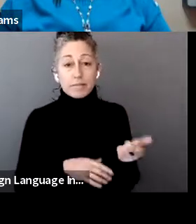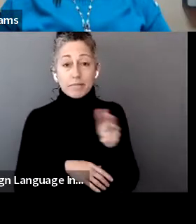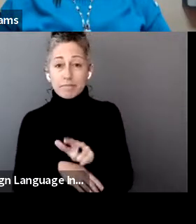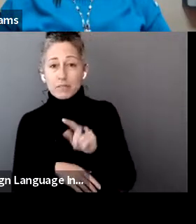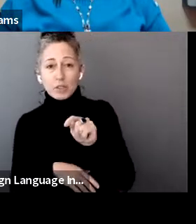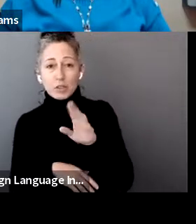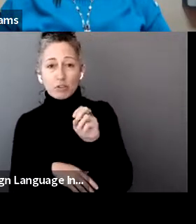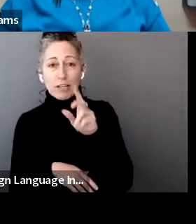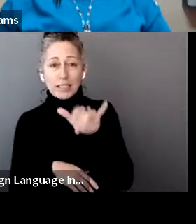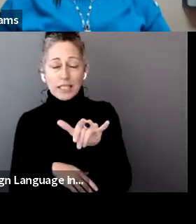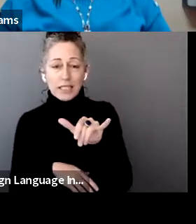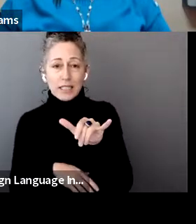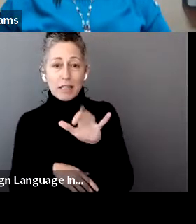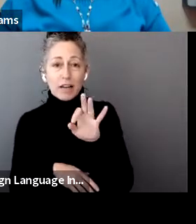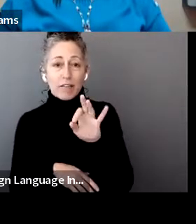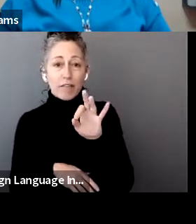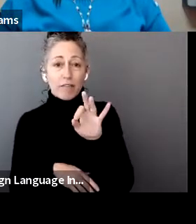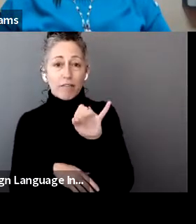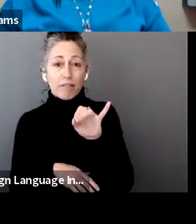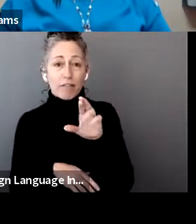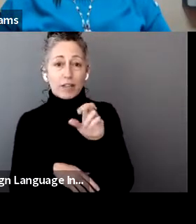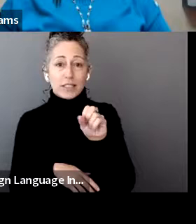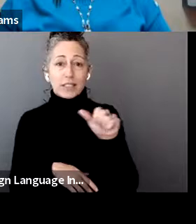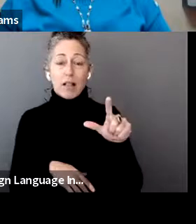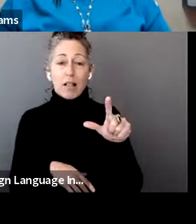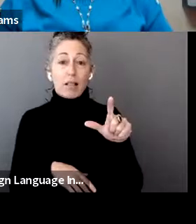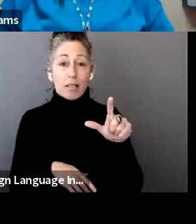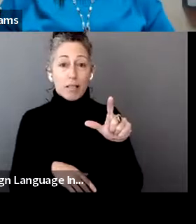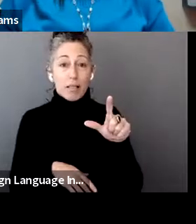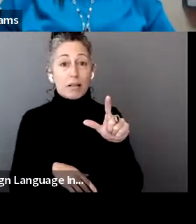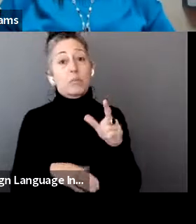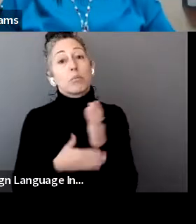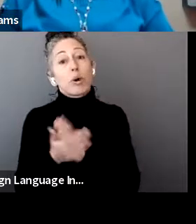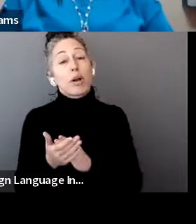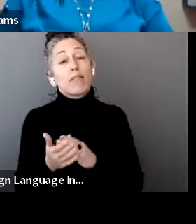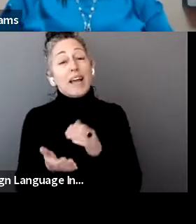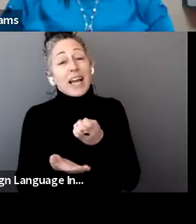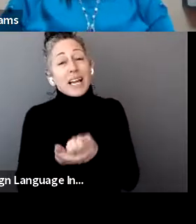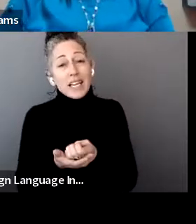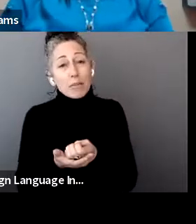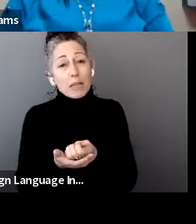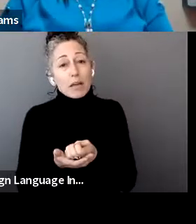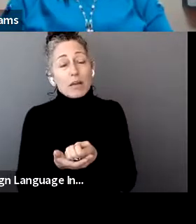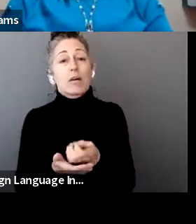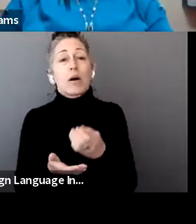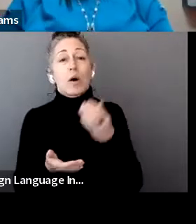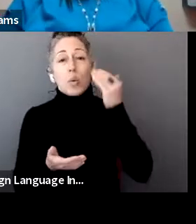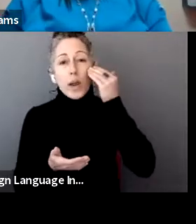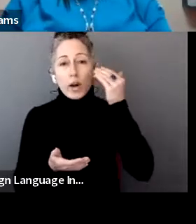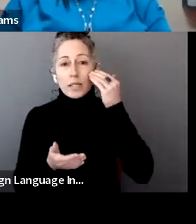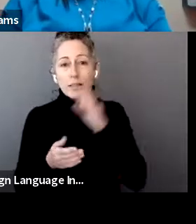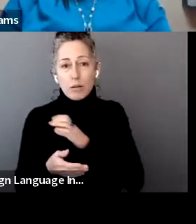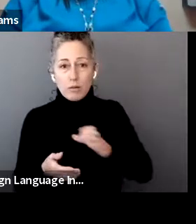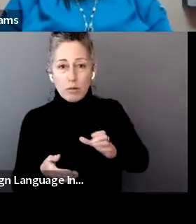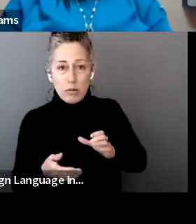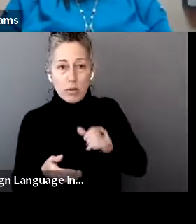who's the executive director of Economic Awareness Council, which is an Illinois not-for-profit that provides